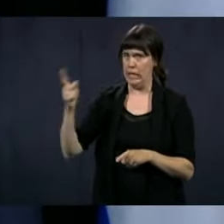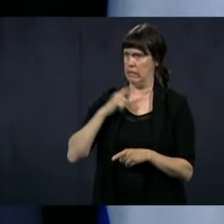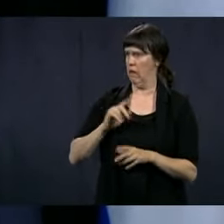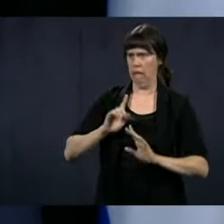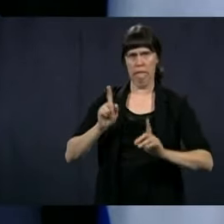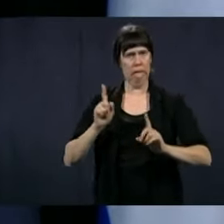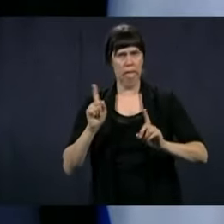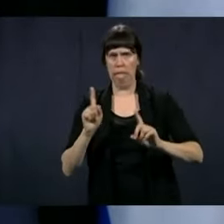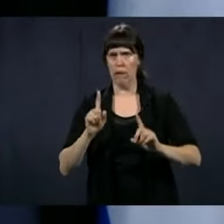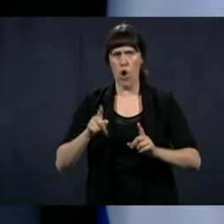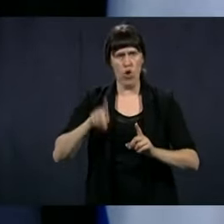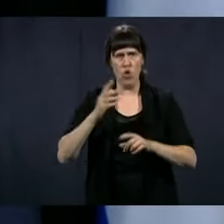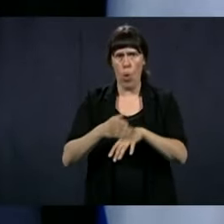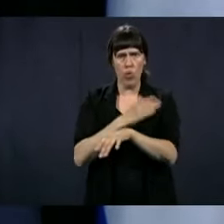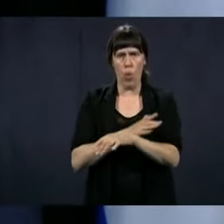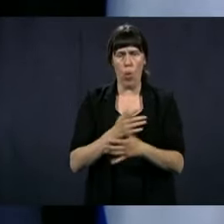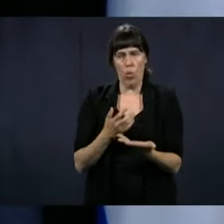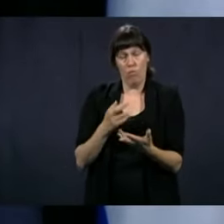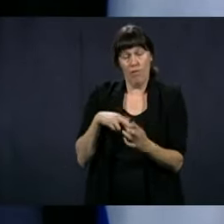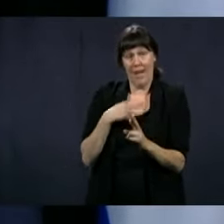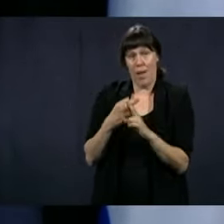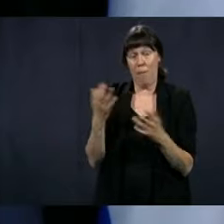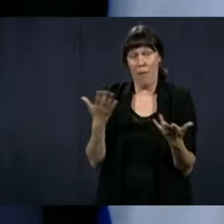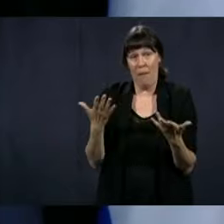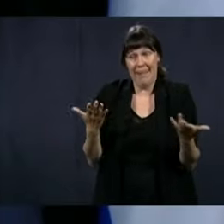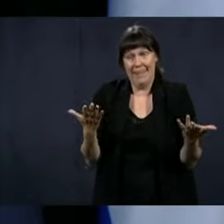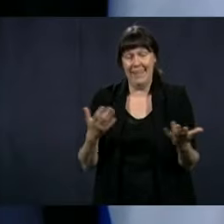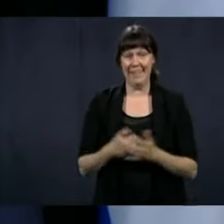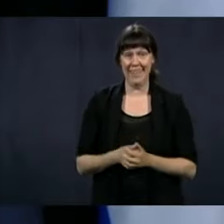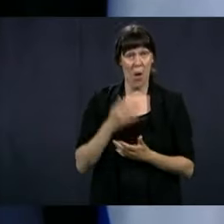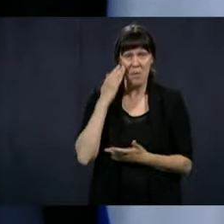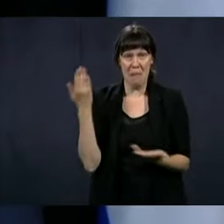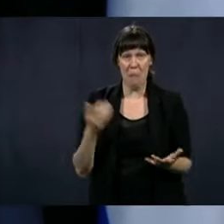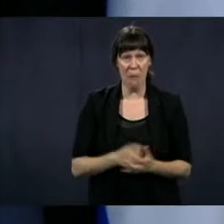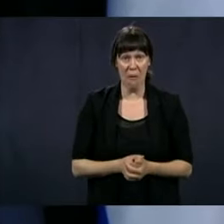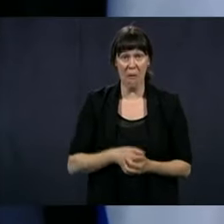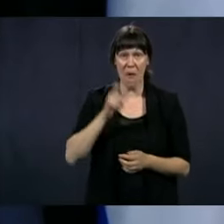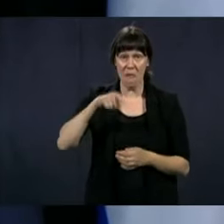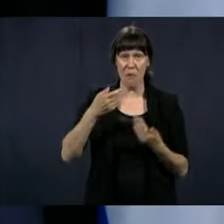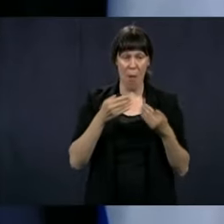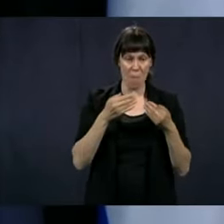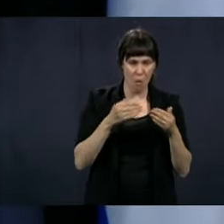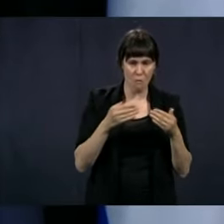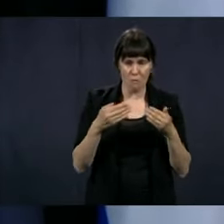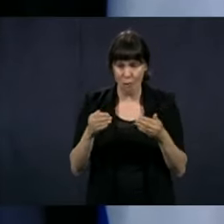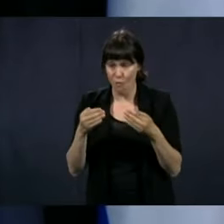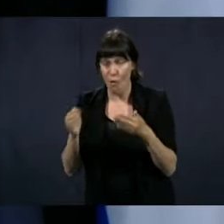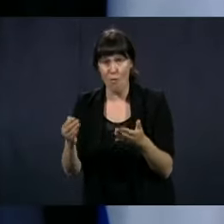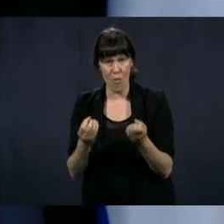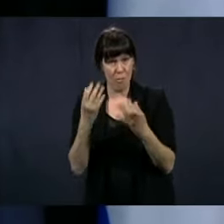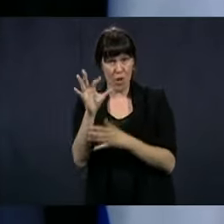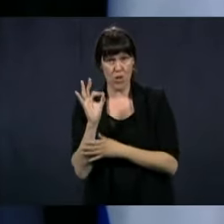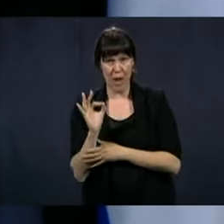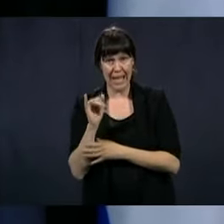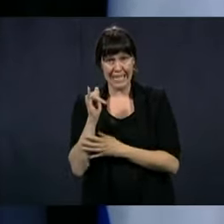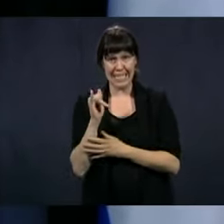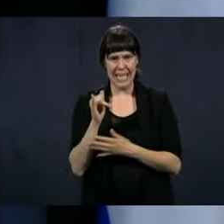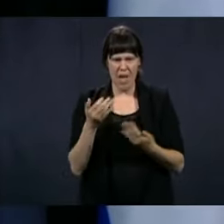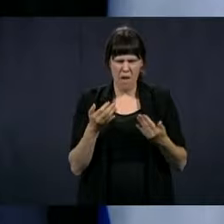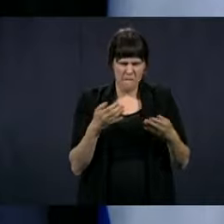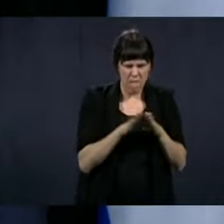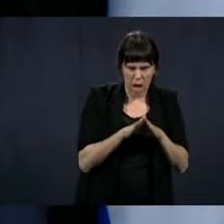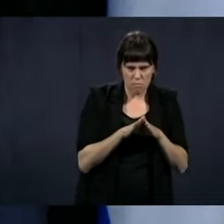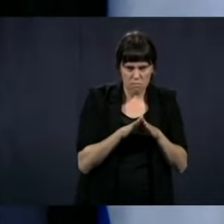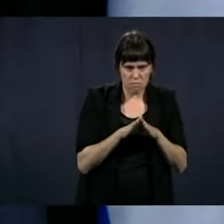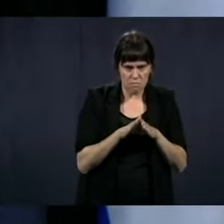recipe. Do you understand? We have to open up, you know, the tab a little bit, because if we